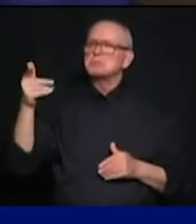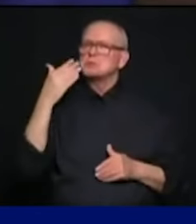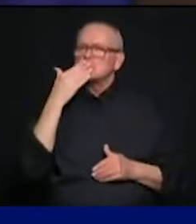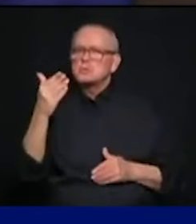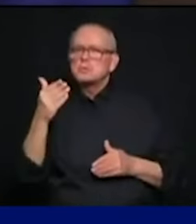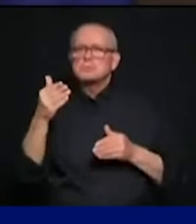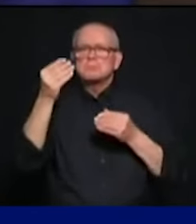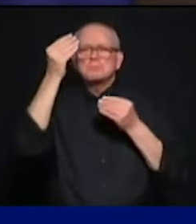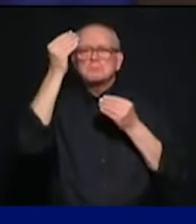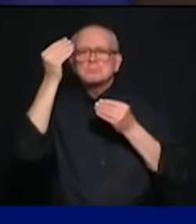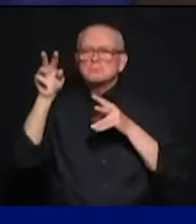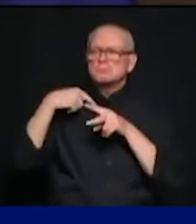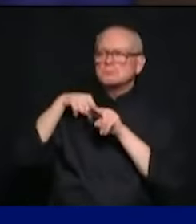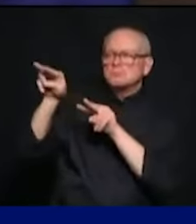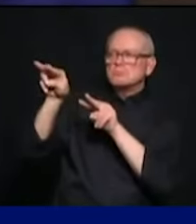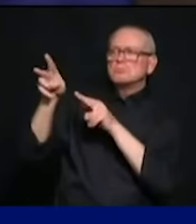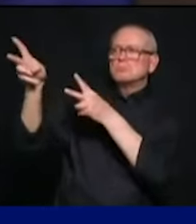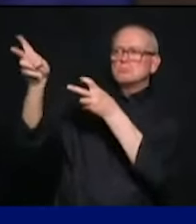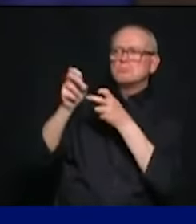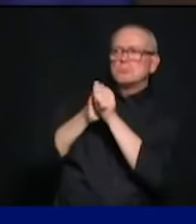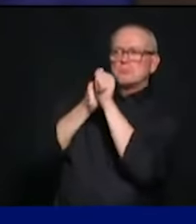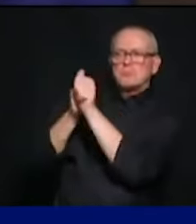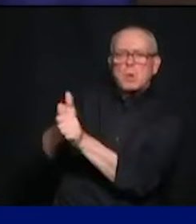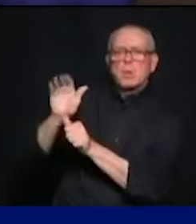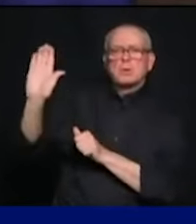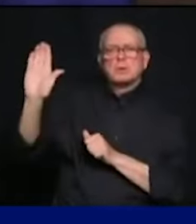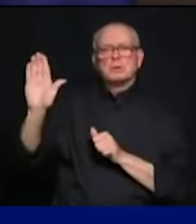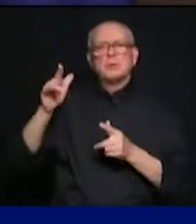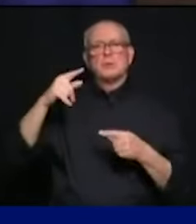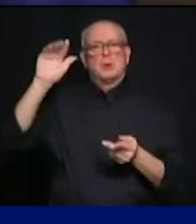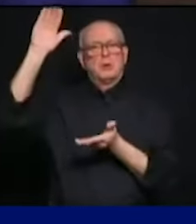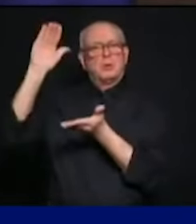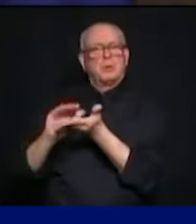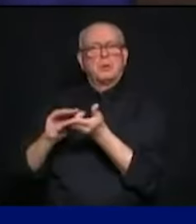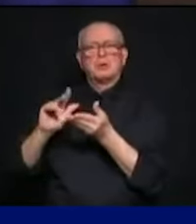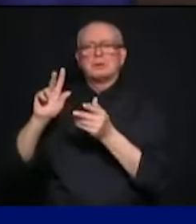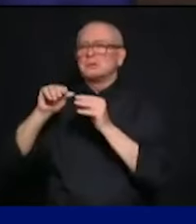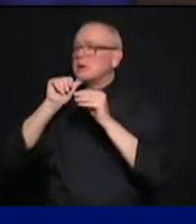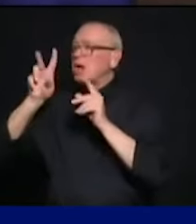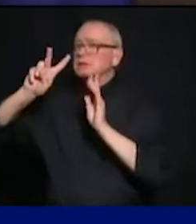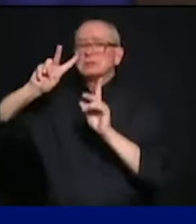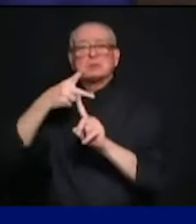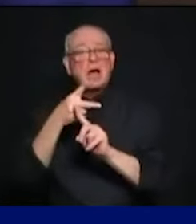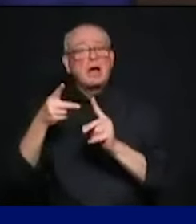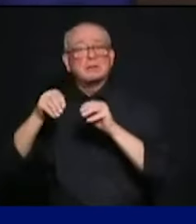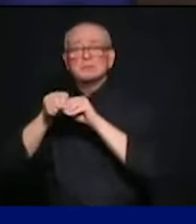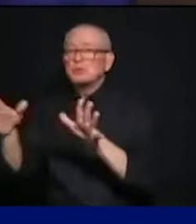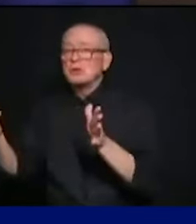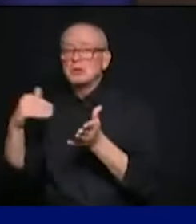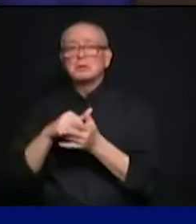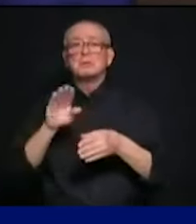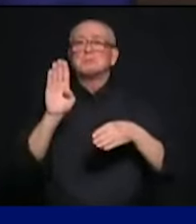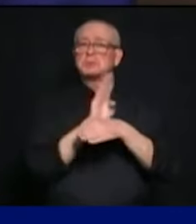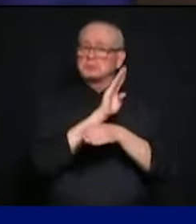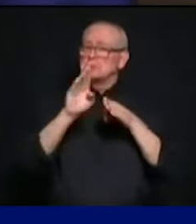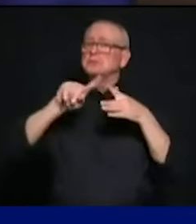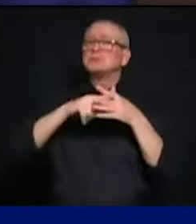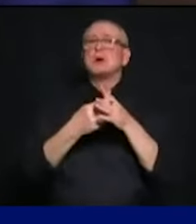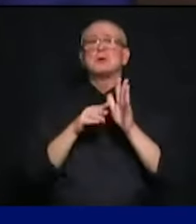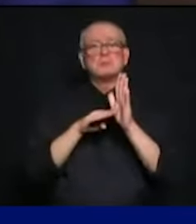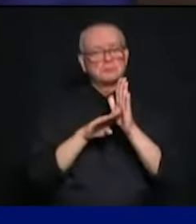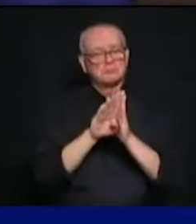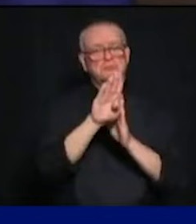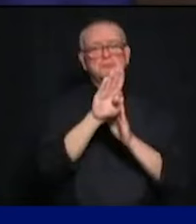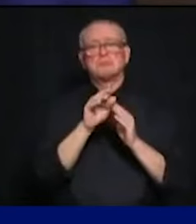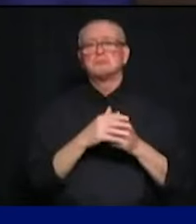viral spread. Here are the key elements of our relaunch strategy that we're developing right now. Firstly, an aggressive